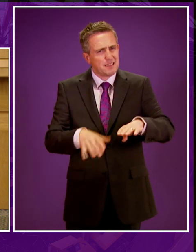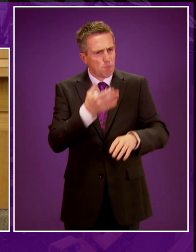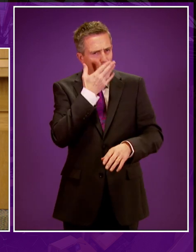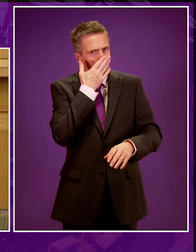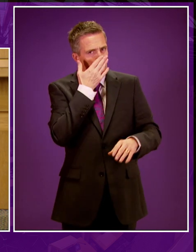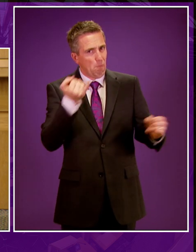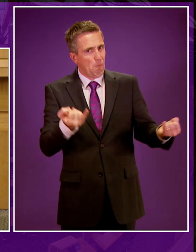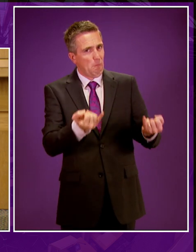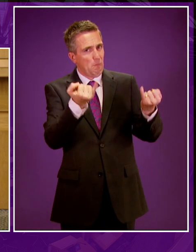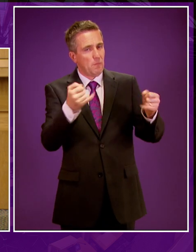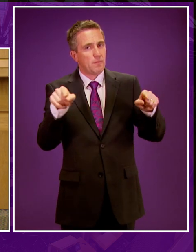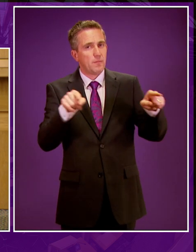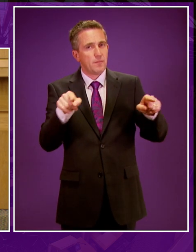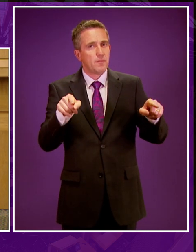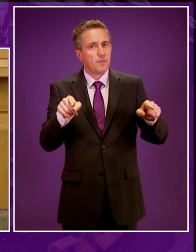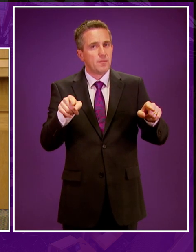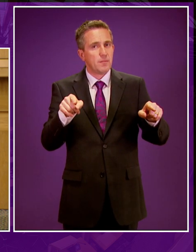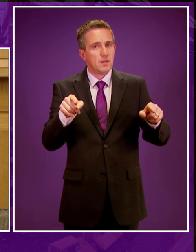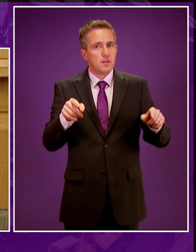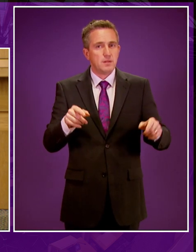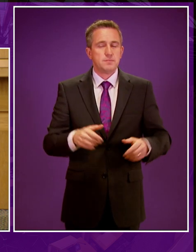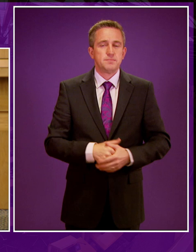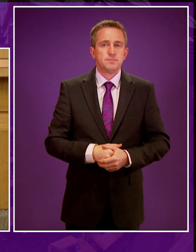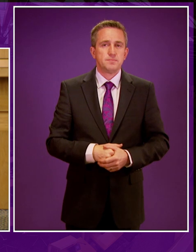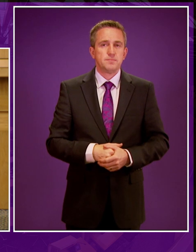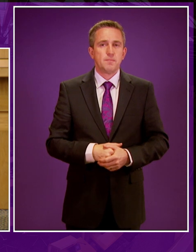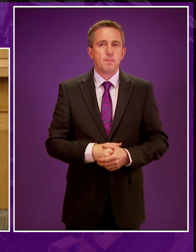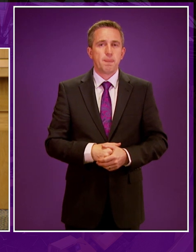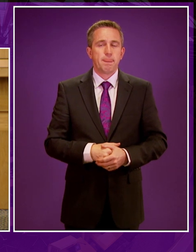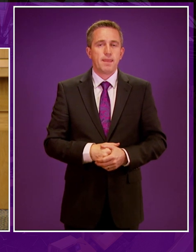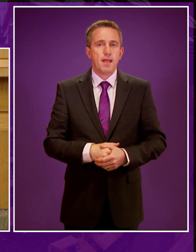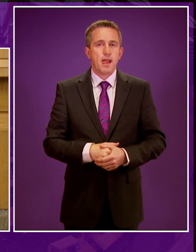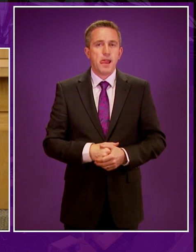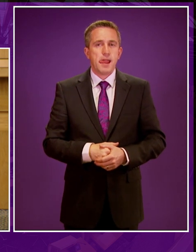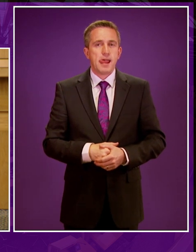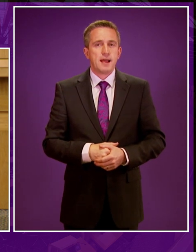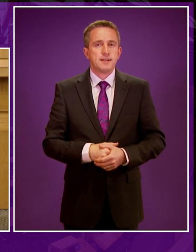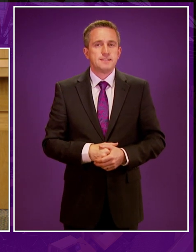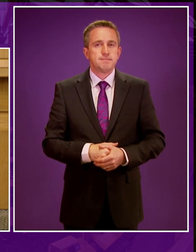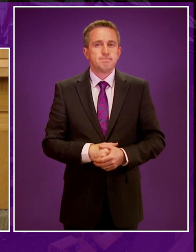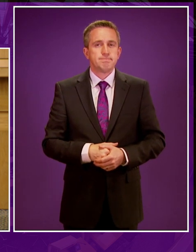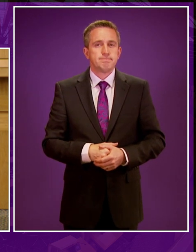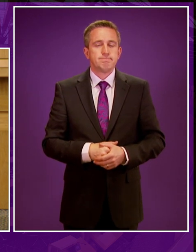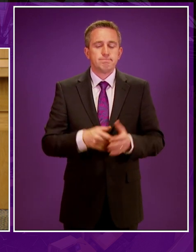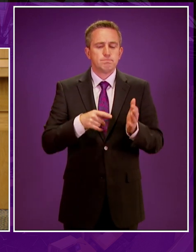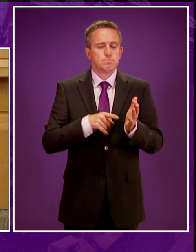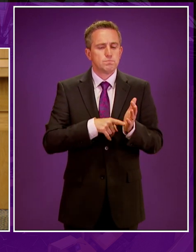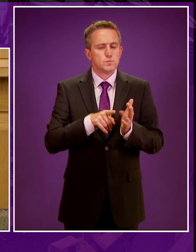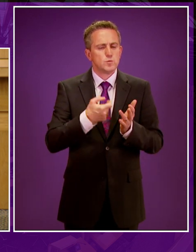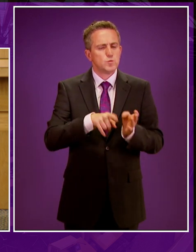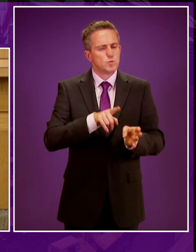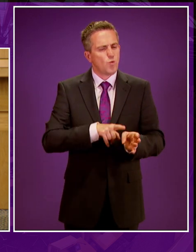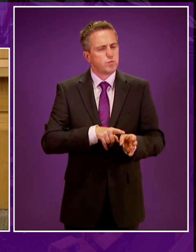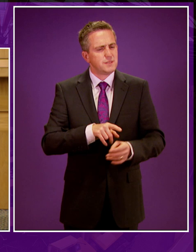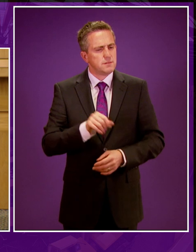see fracking taking place underneath your community or village. And I think the Tories do need to be